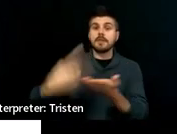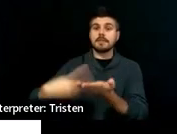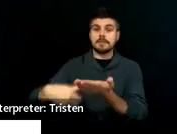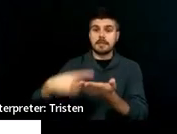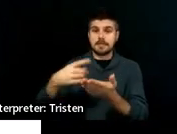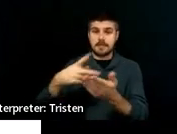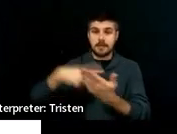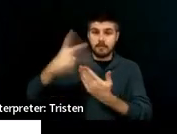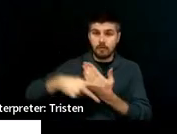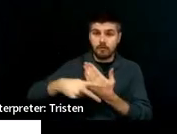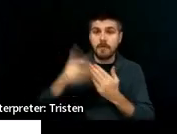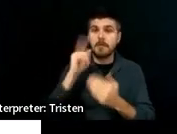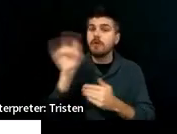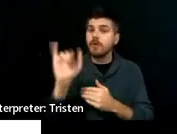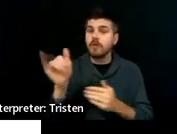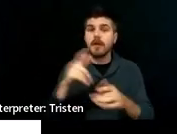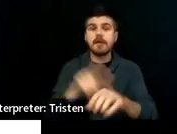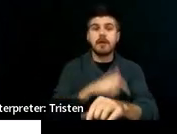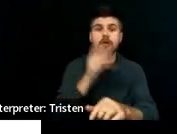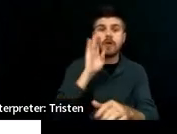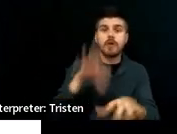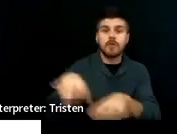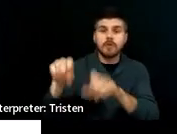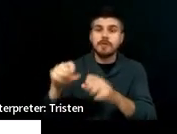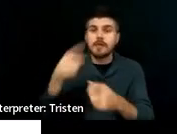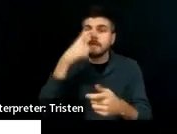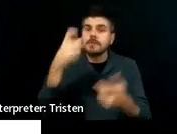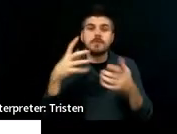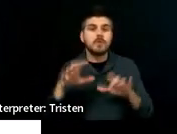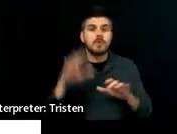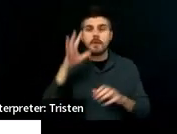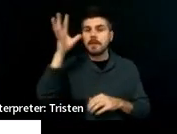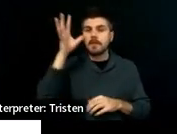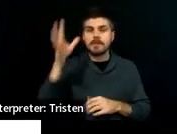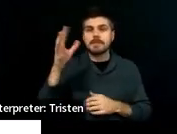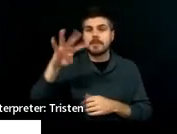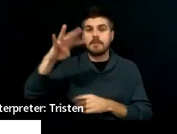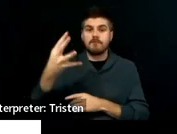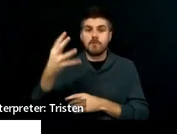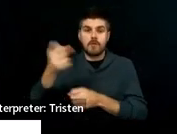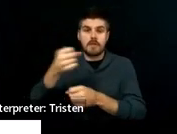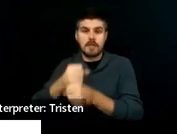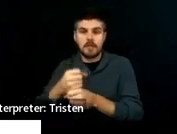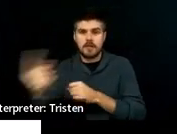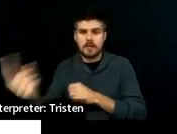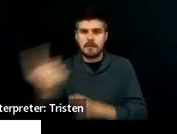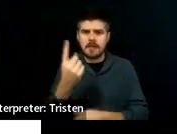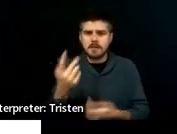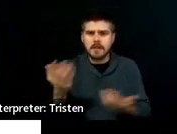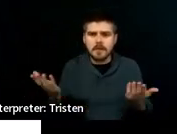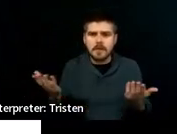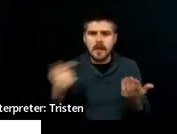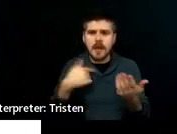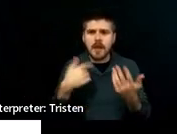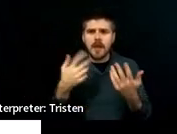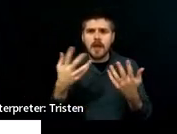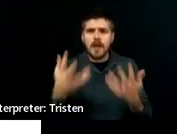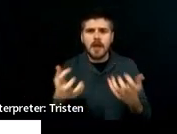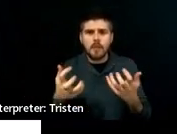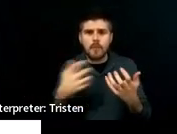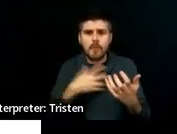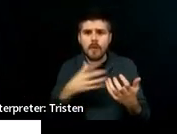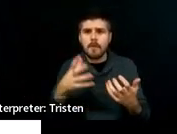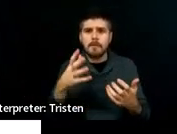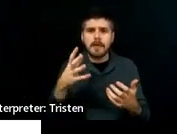Because we don't want parents to come back to us in year four and go, Hey, I want my student to stay until age